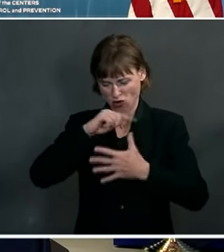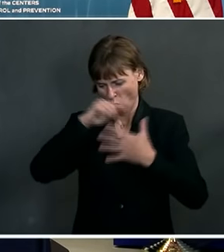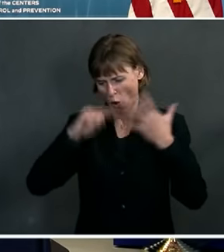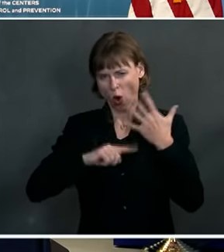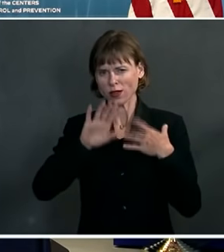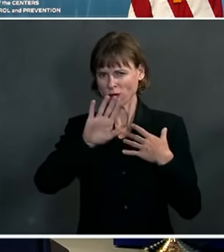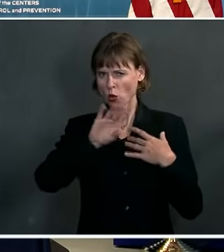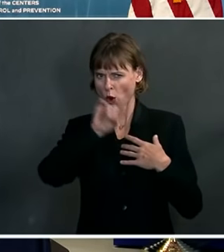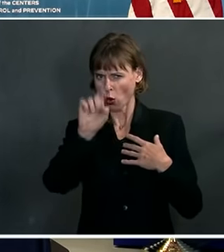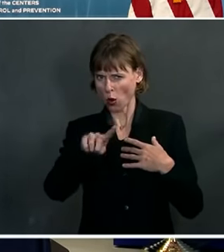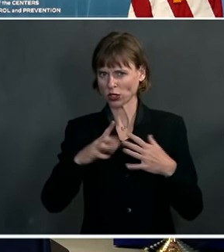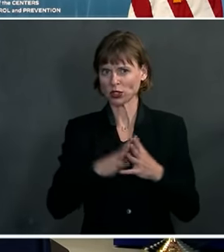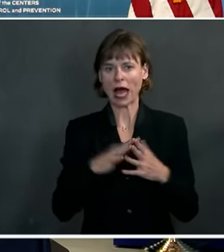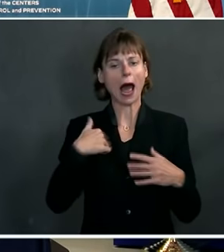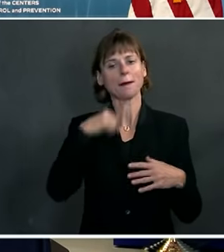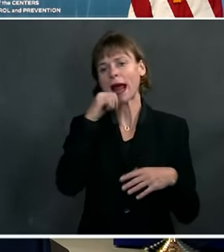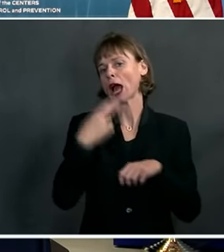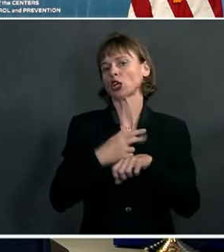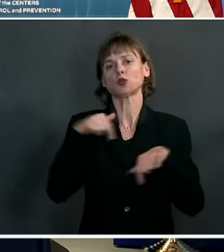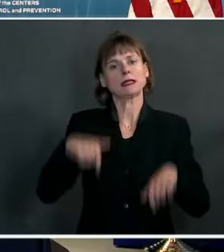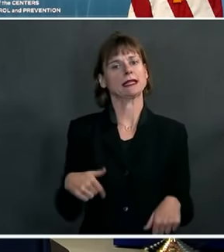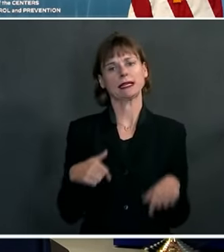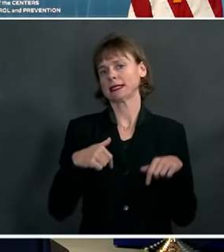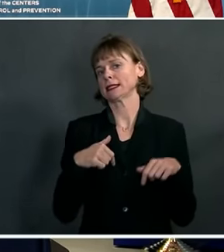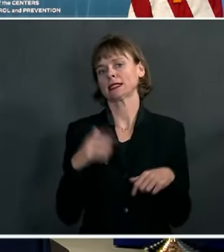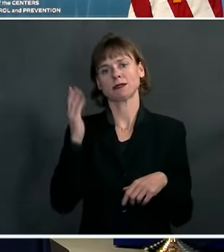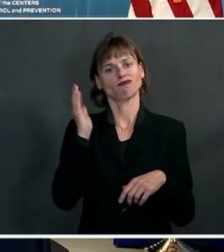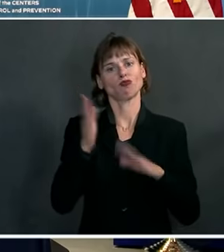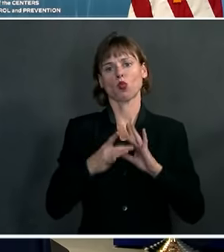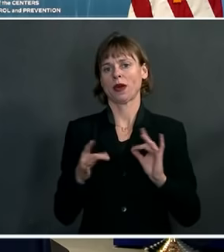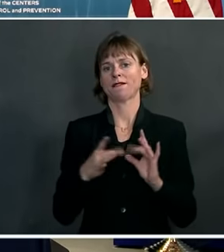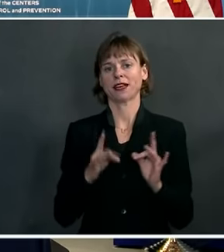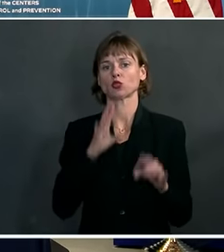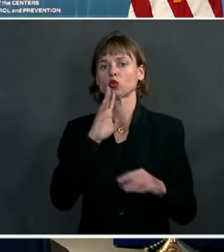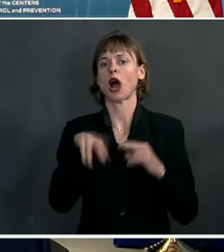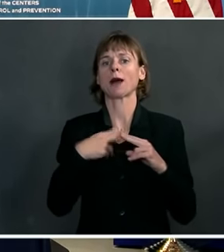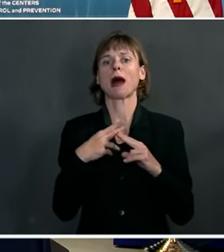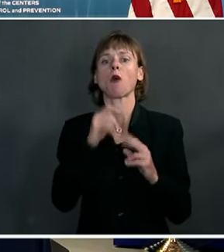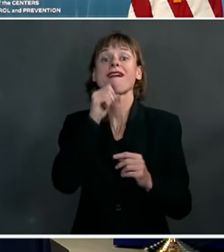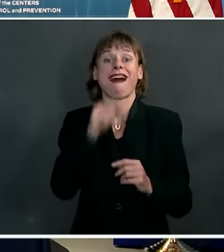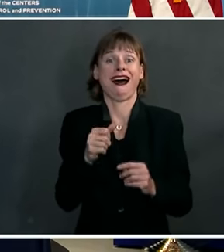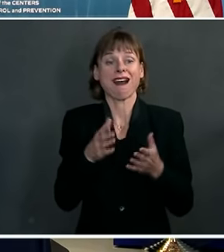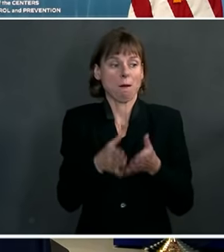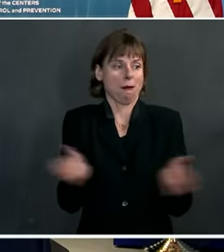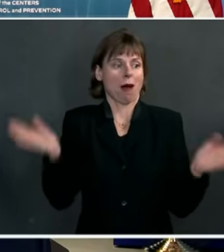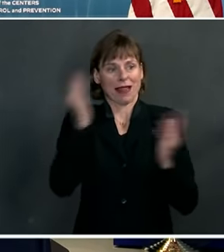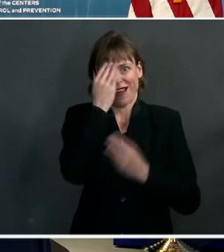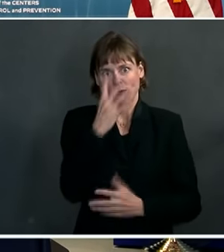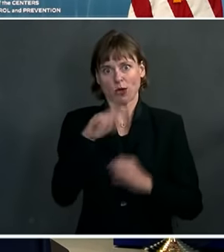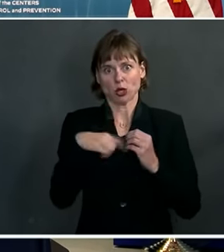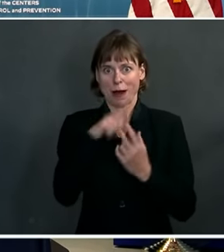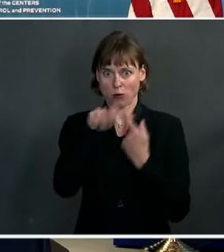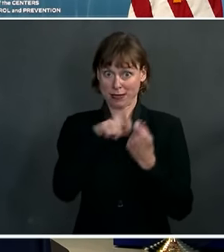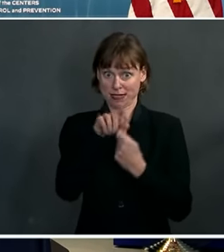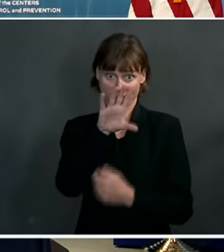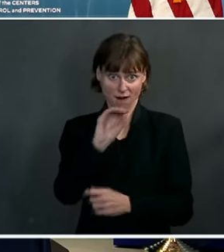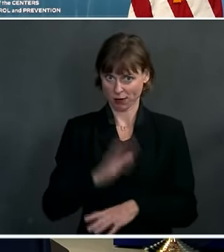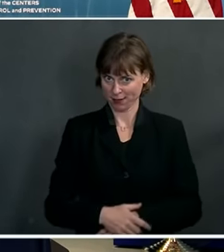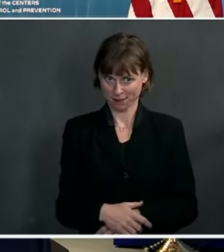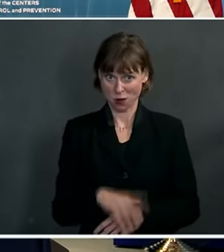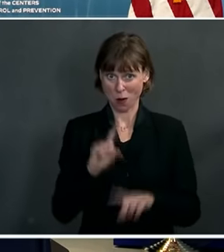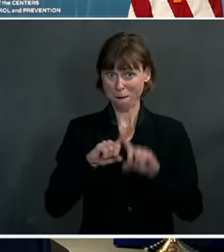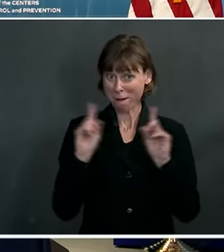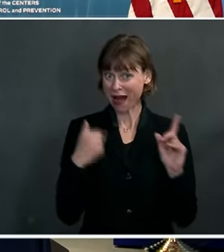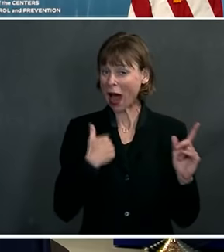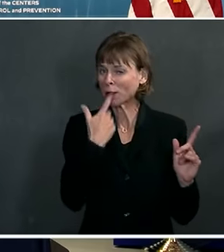I will not use these briefings to talk about non-public information about specific companies. All I can tell you